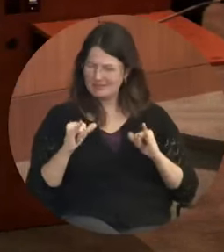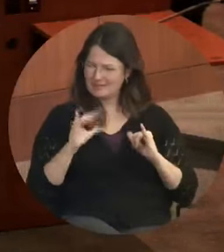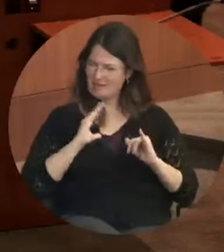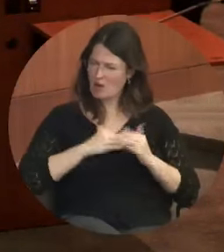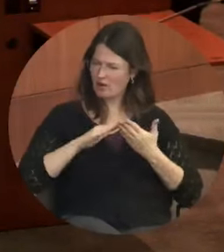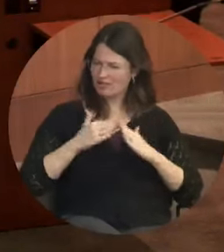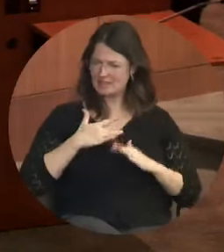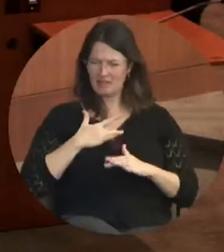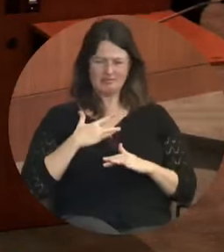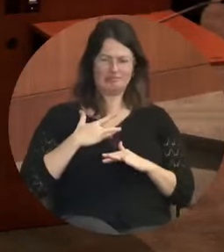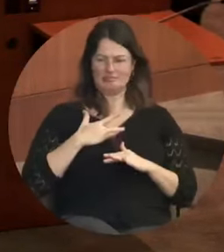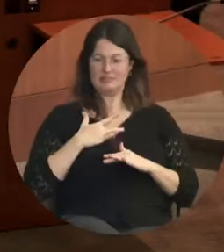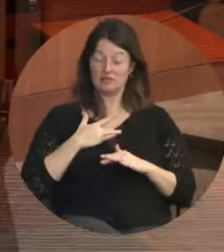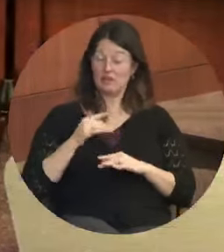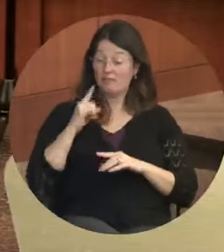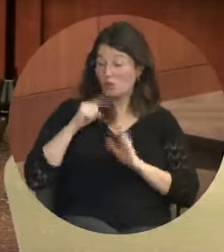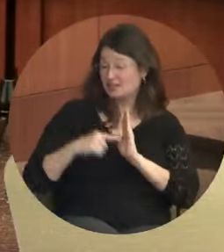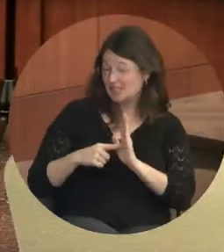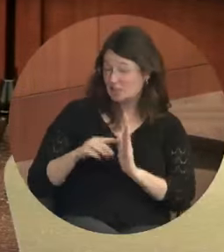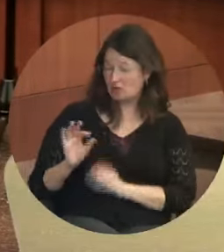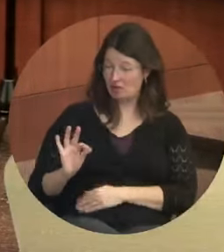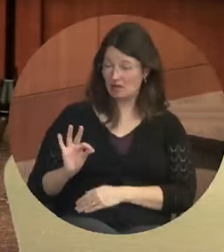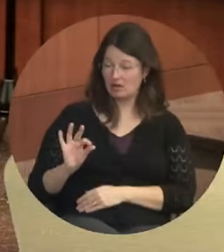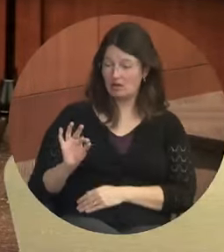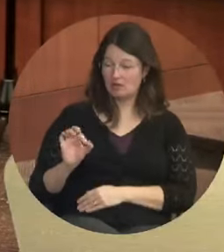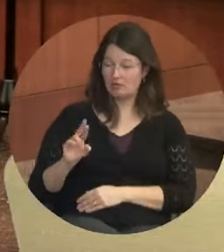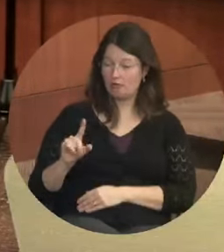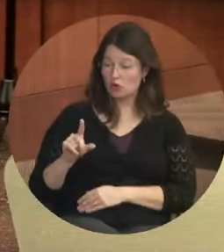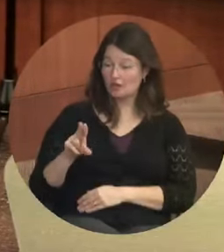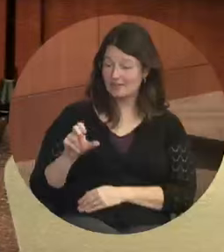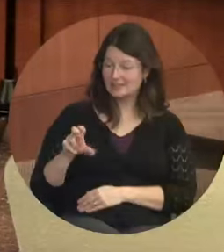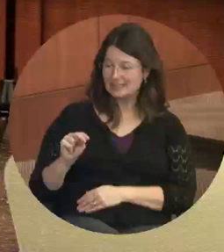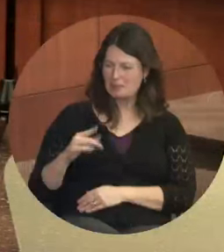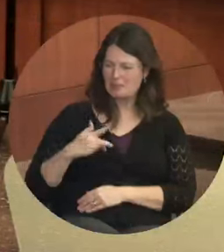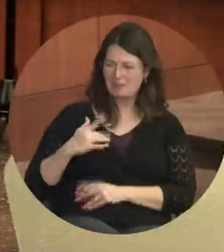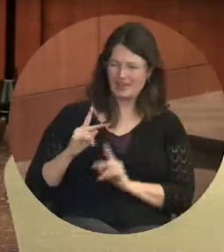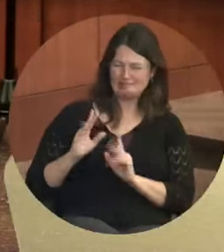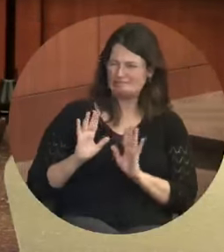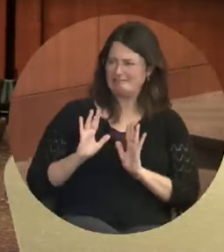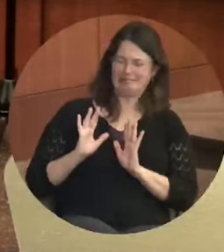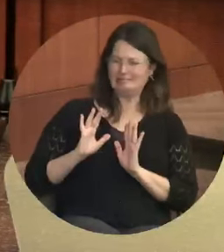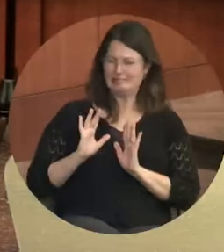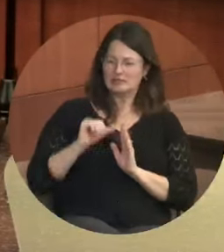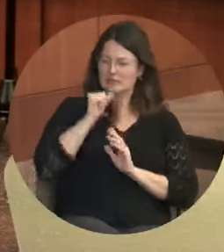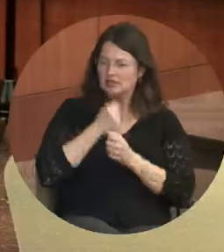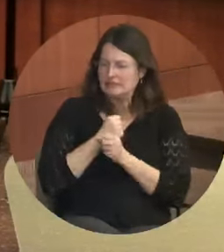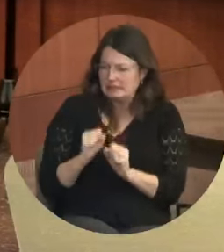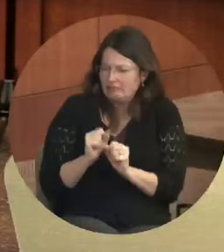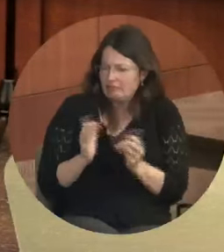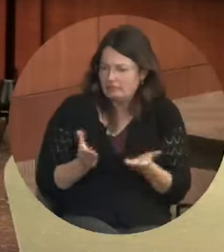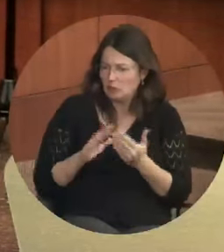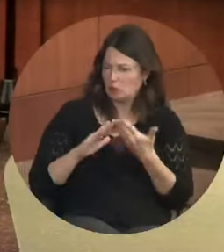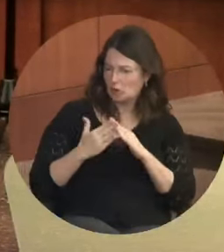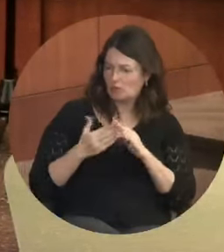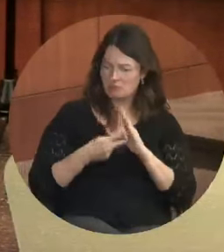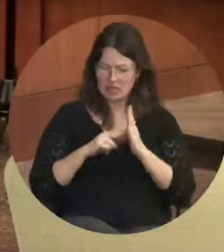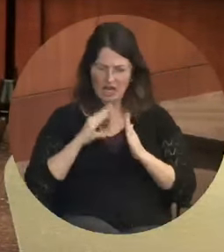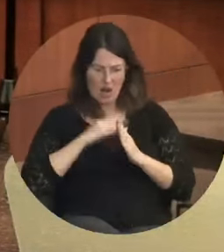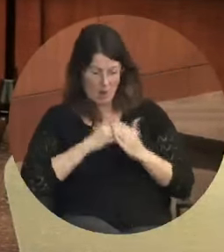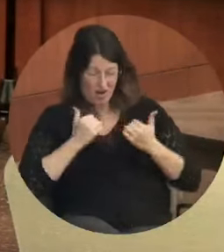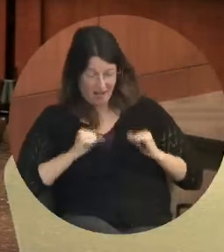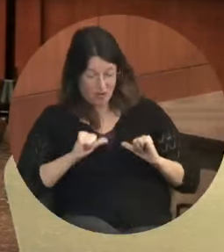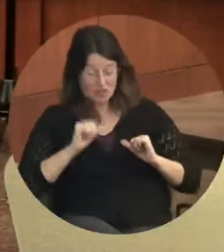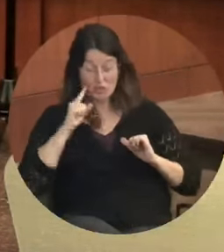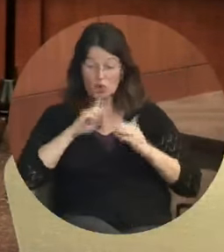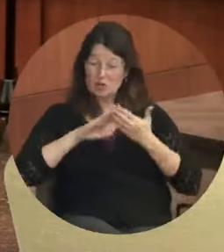Our ballot initiatives to increase our public safety workforce were rejected, which means our efforts at community policing